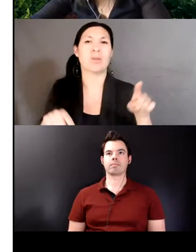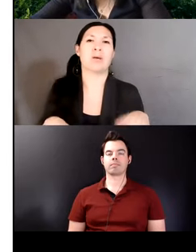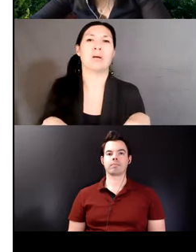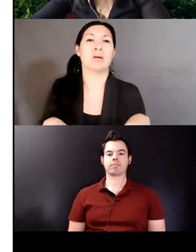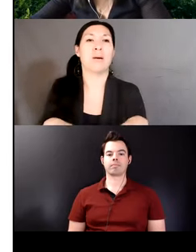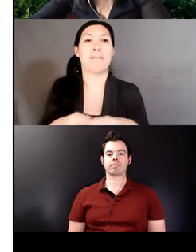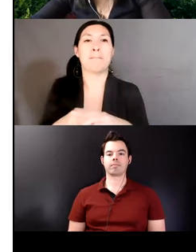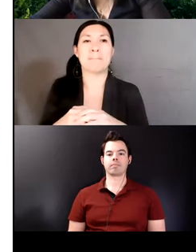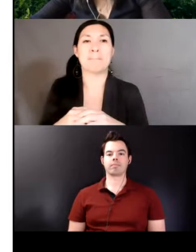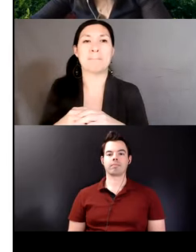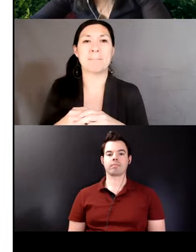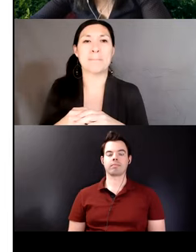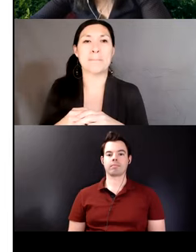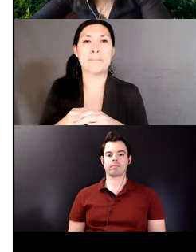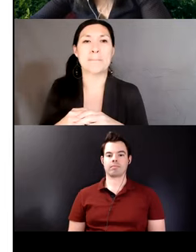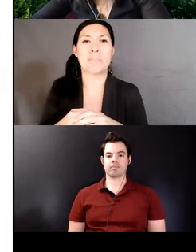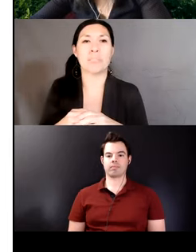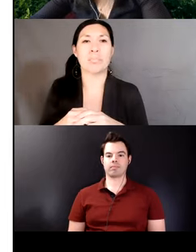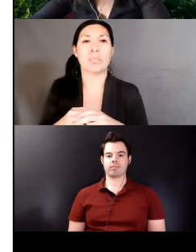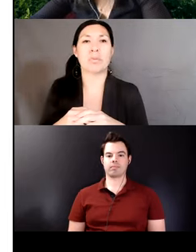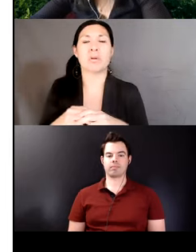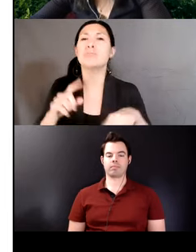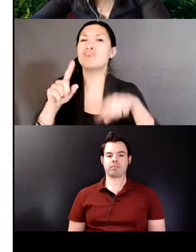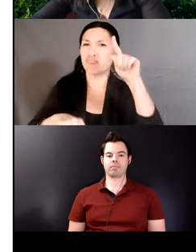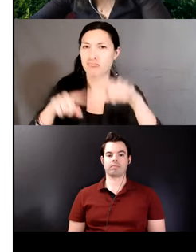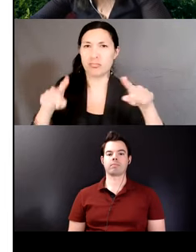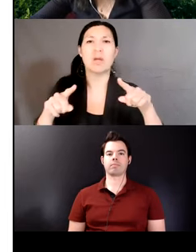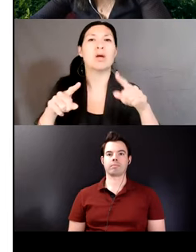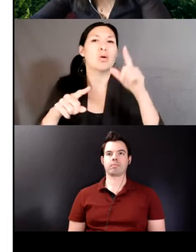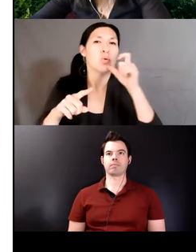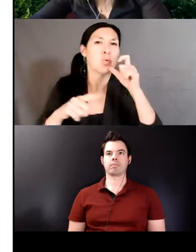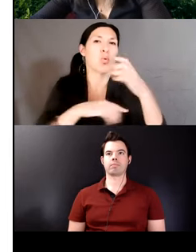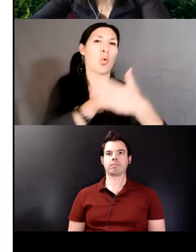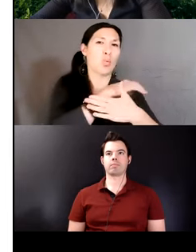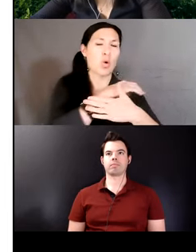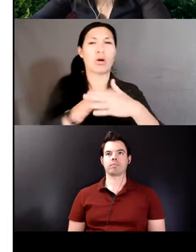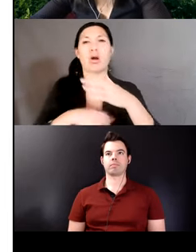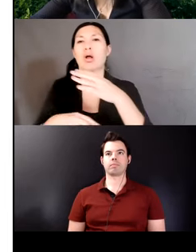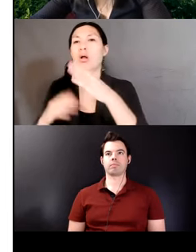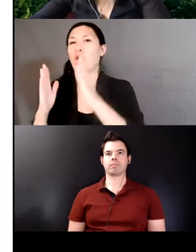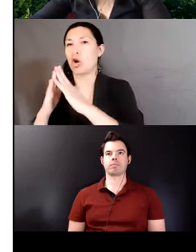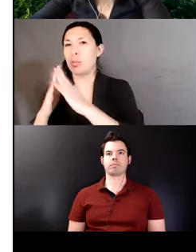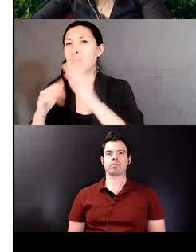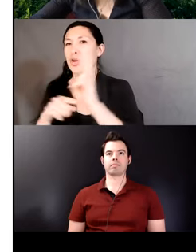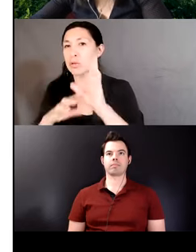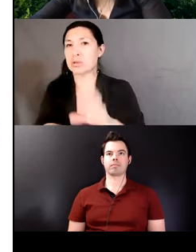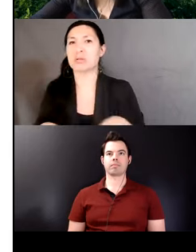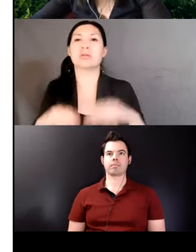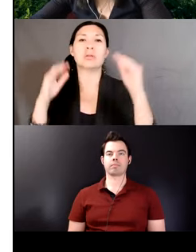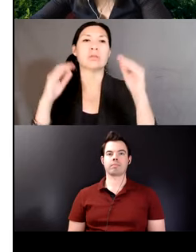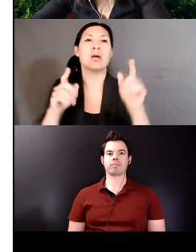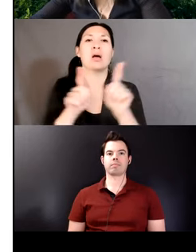consider a variable between rural and urban speakers of South Bolivian Quechua and the distinct